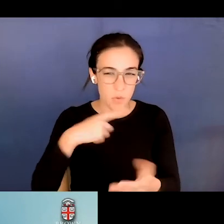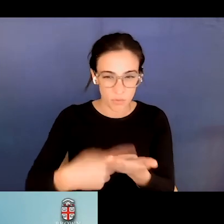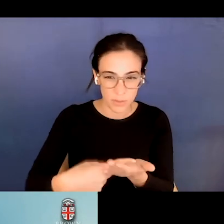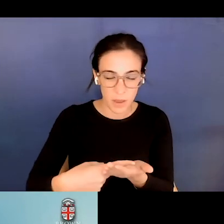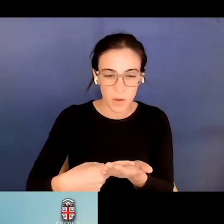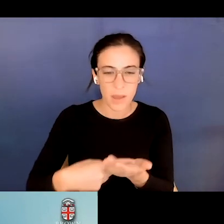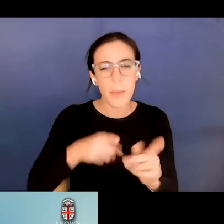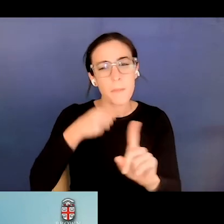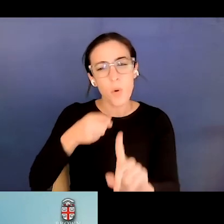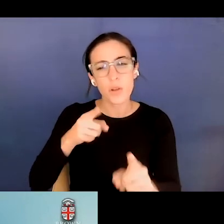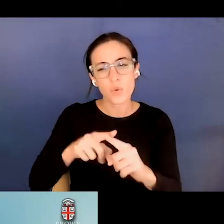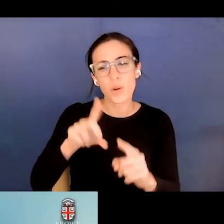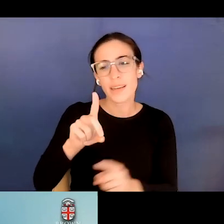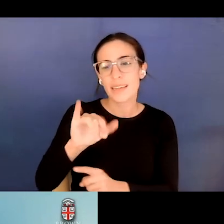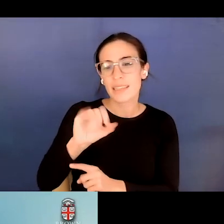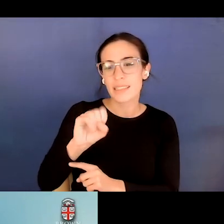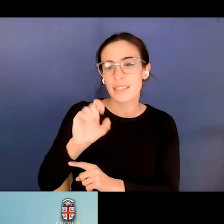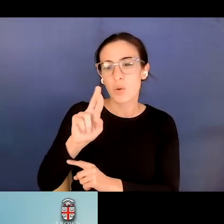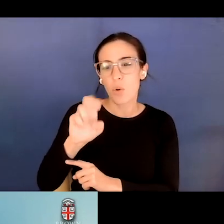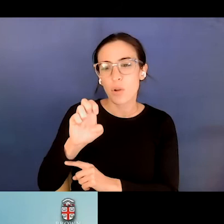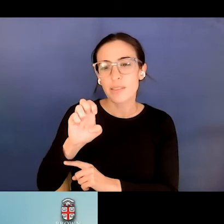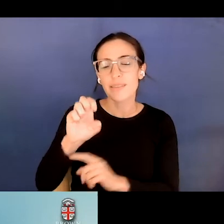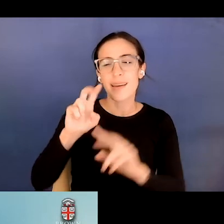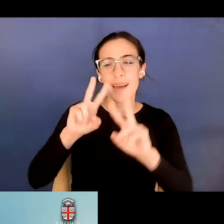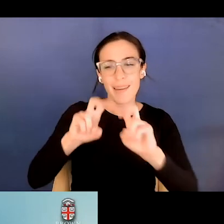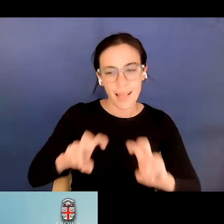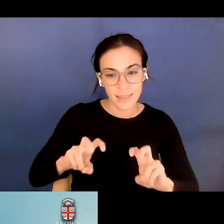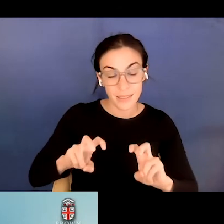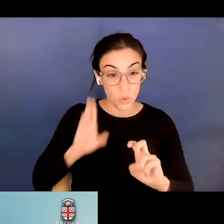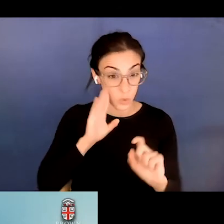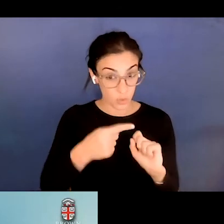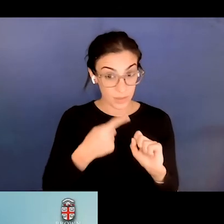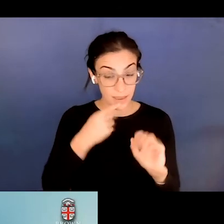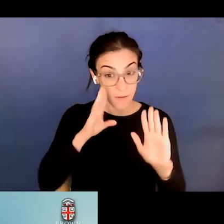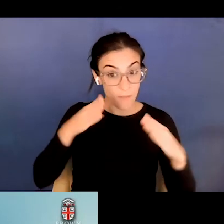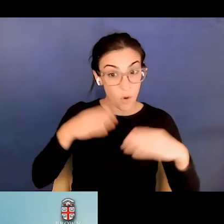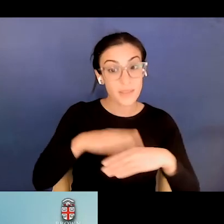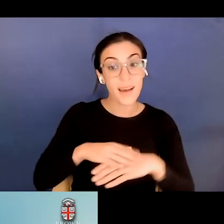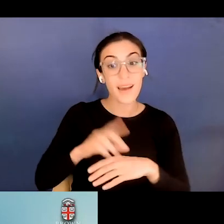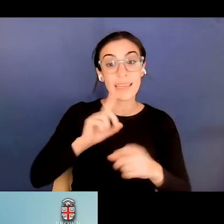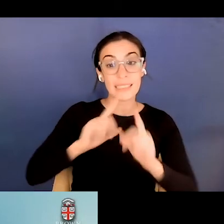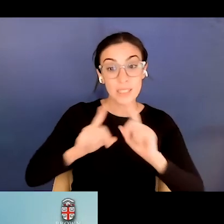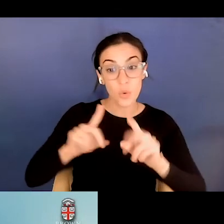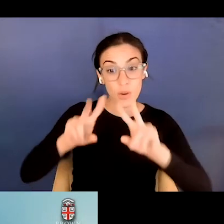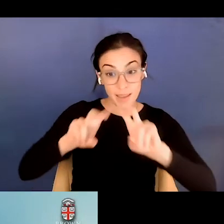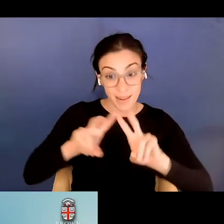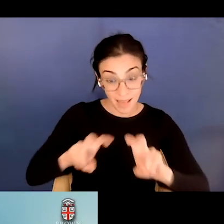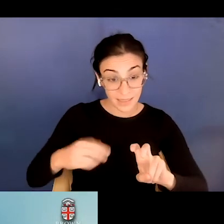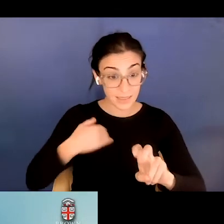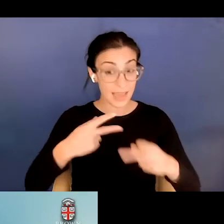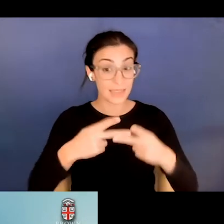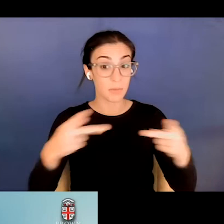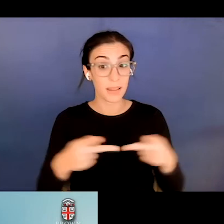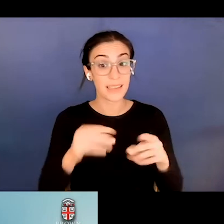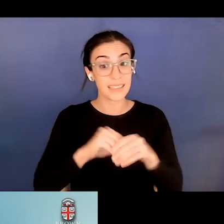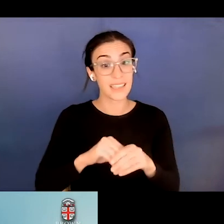analysis. Would you say that focus on discourse analysis has a place in the teaching of listening comprehension? And if so,